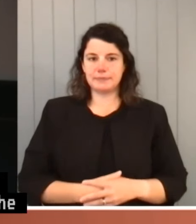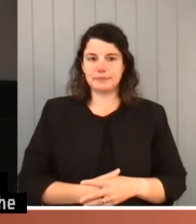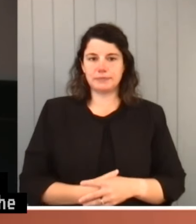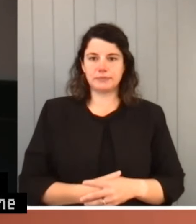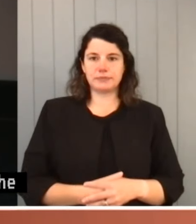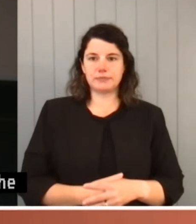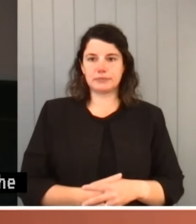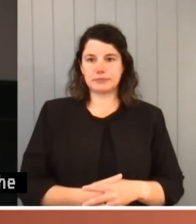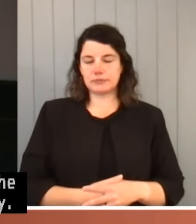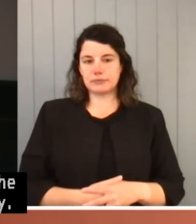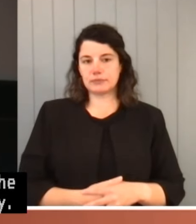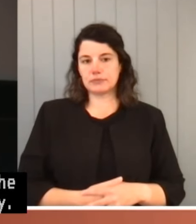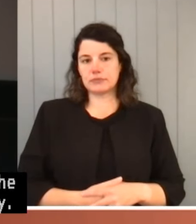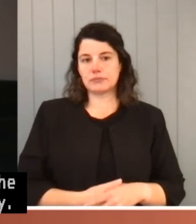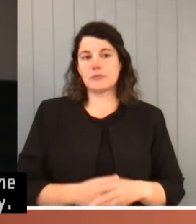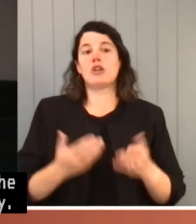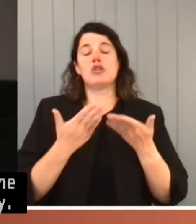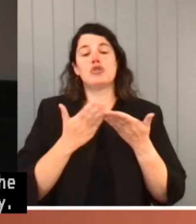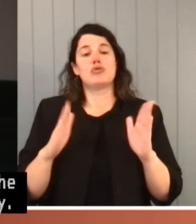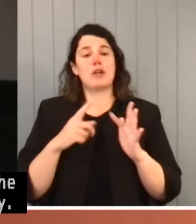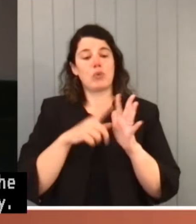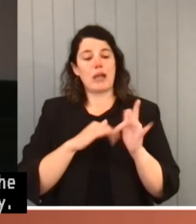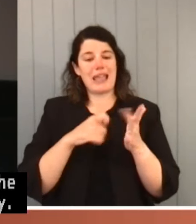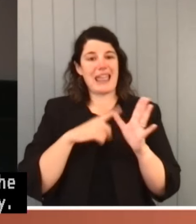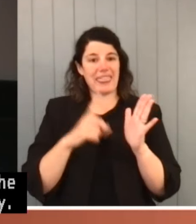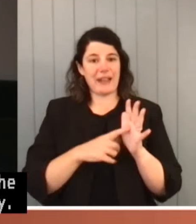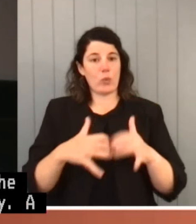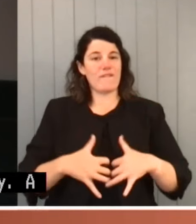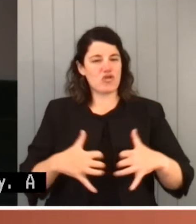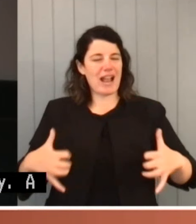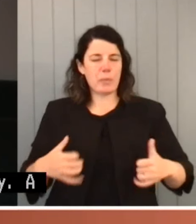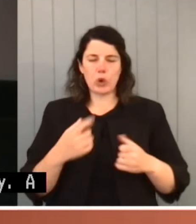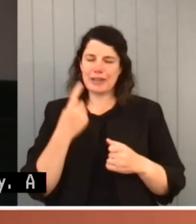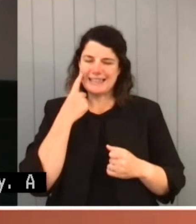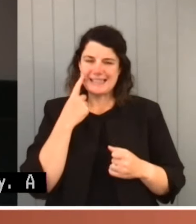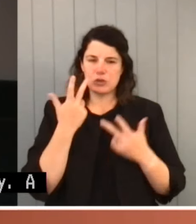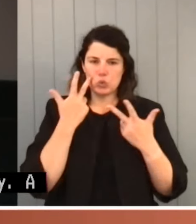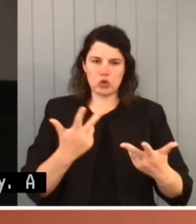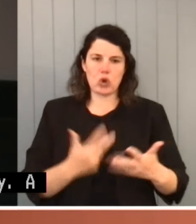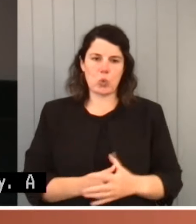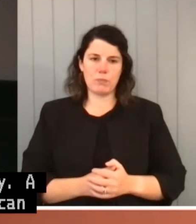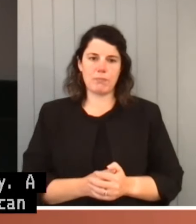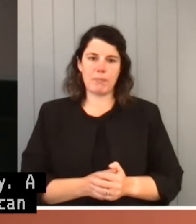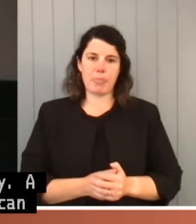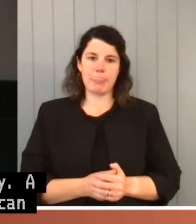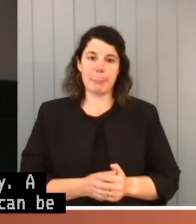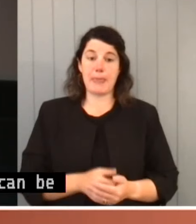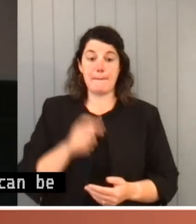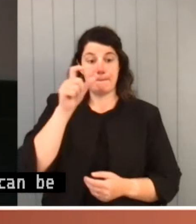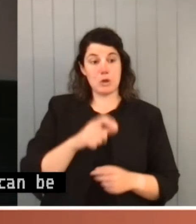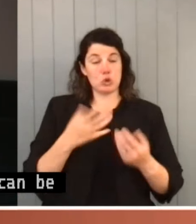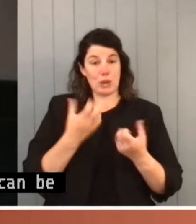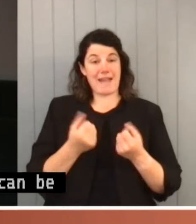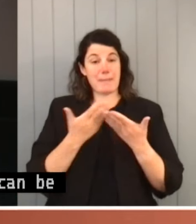A general ethical framework can be stated fairly simply. The holder of a public office must